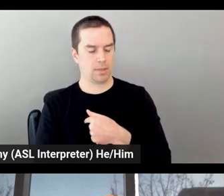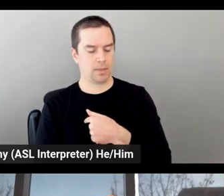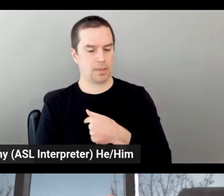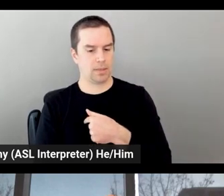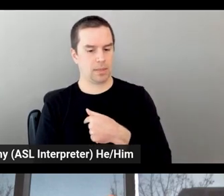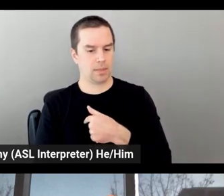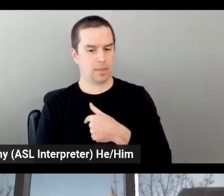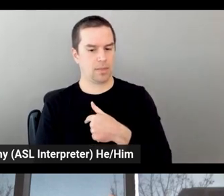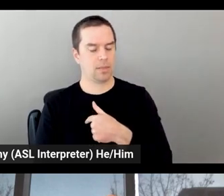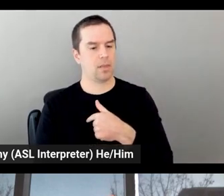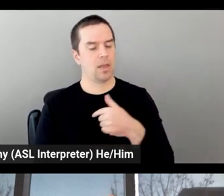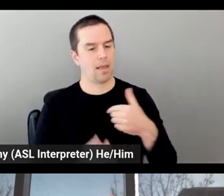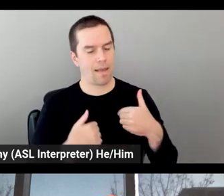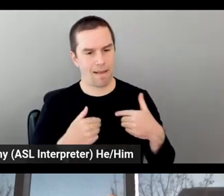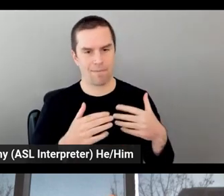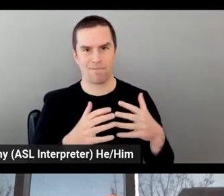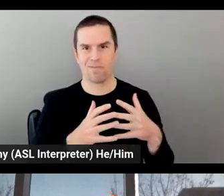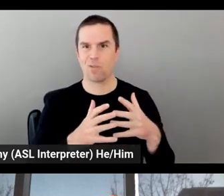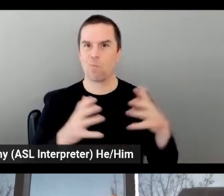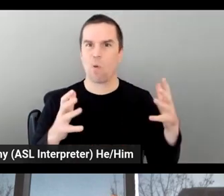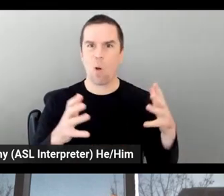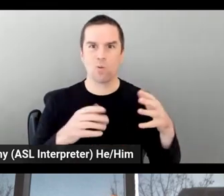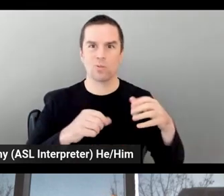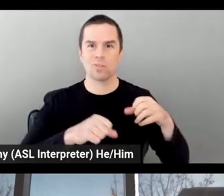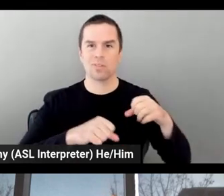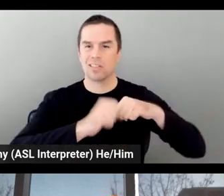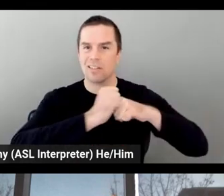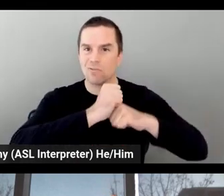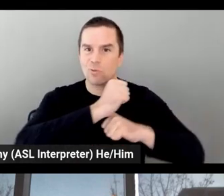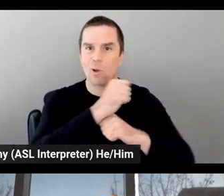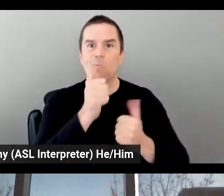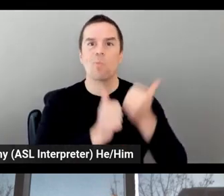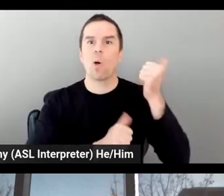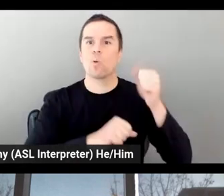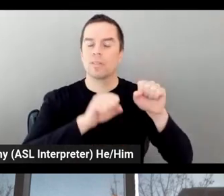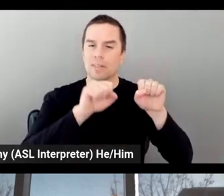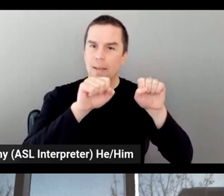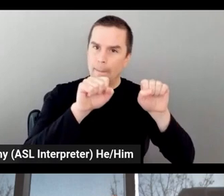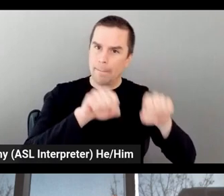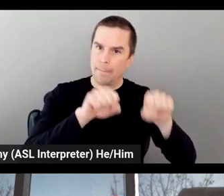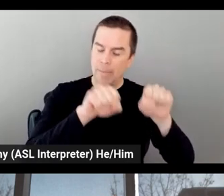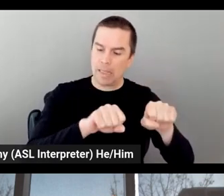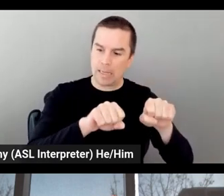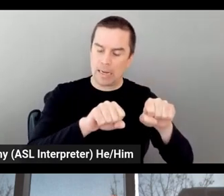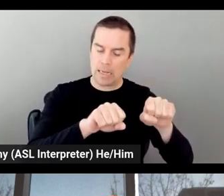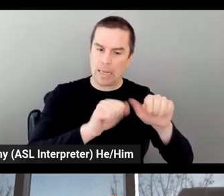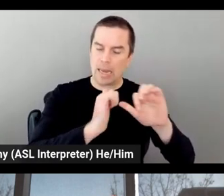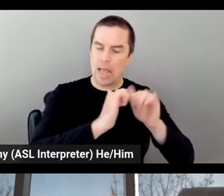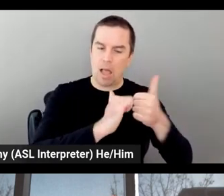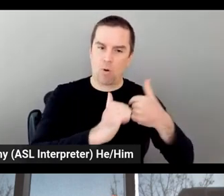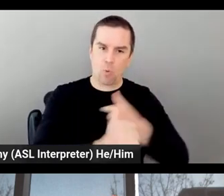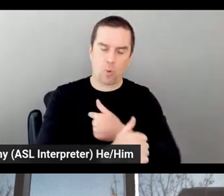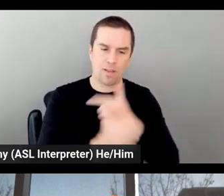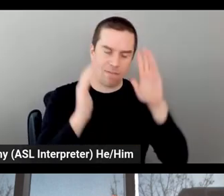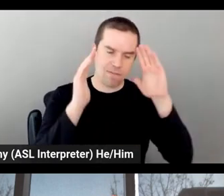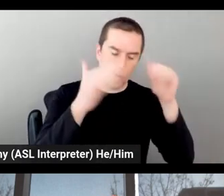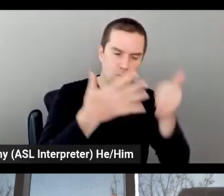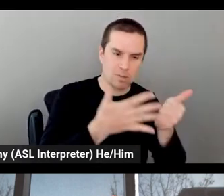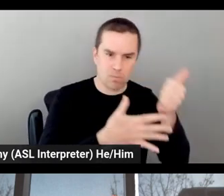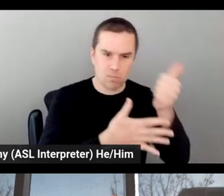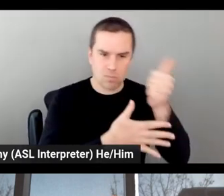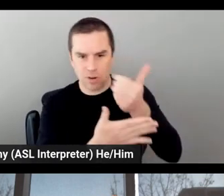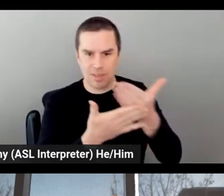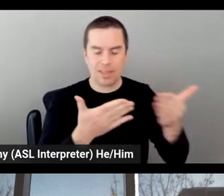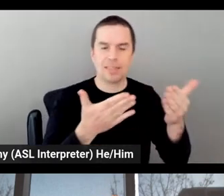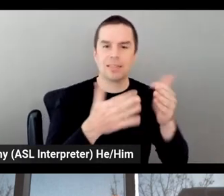and capability to things that matter the most and how do we maybe, you know, save on others. So